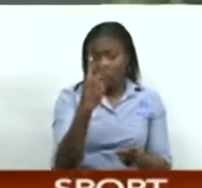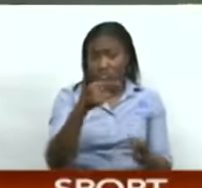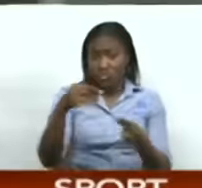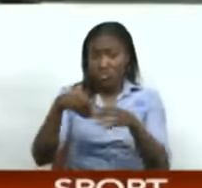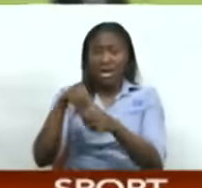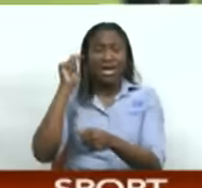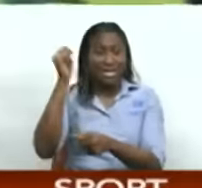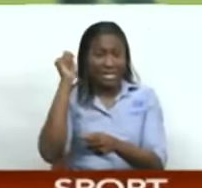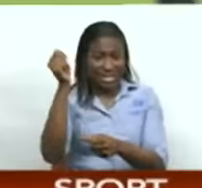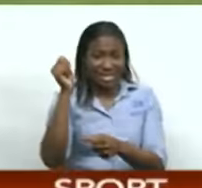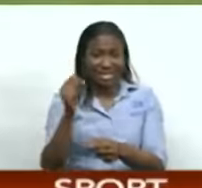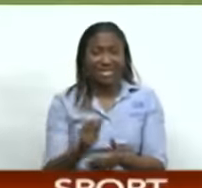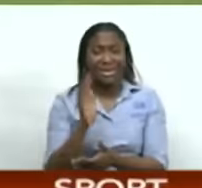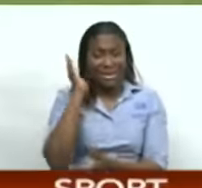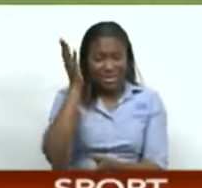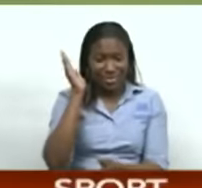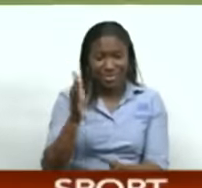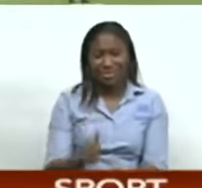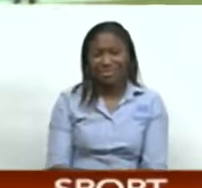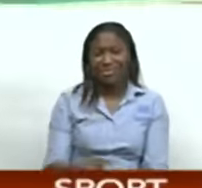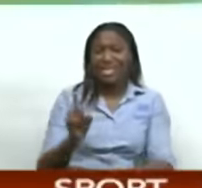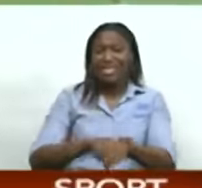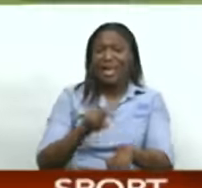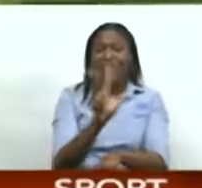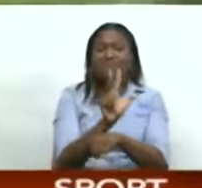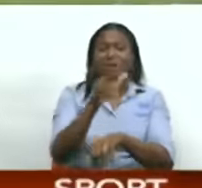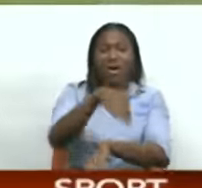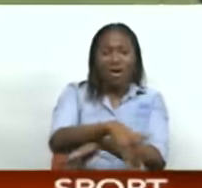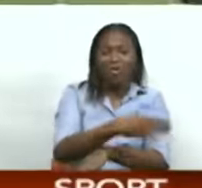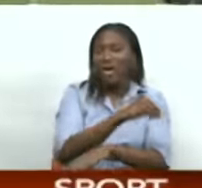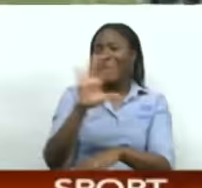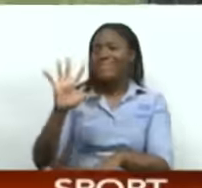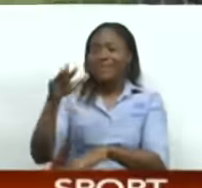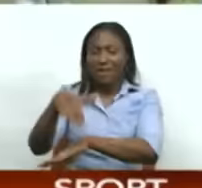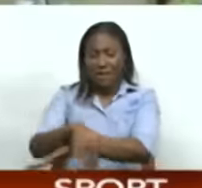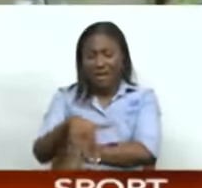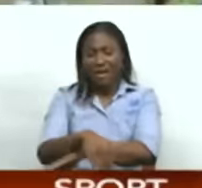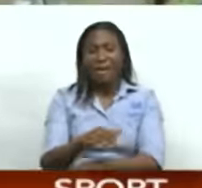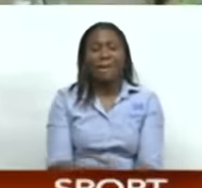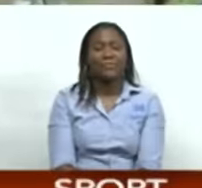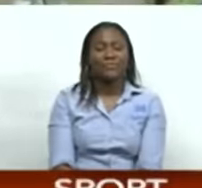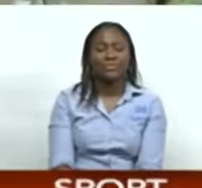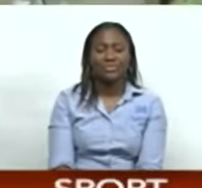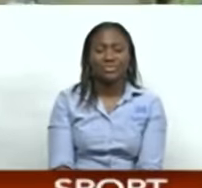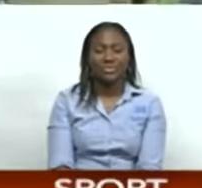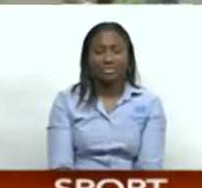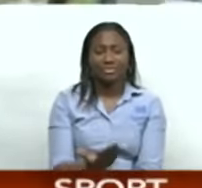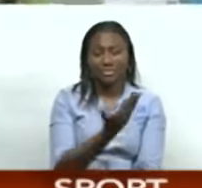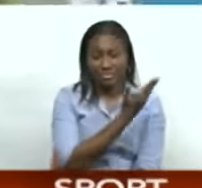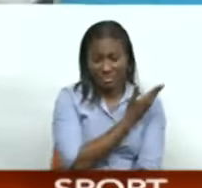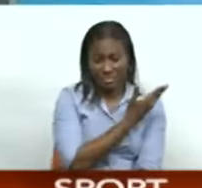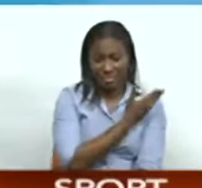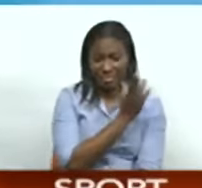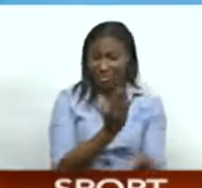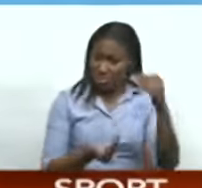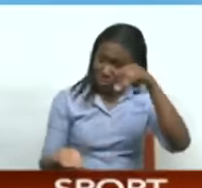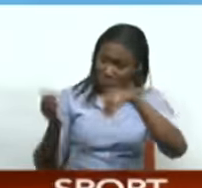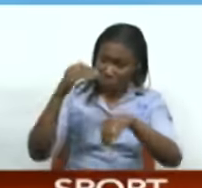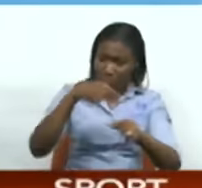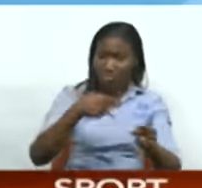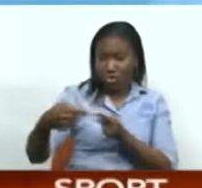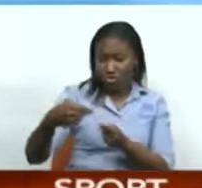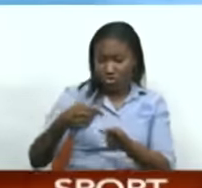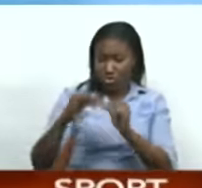Sporting Complex. Kick-off time is 3 p.m. and 5 p.m. respectively. The ASAT Invitational Swimming Short Course Competition